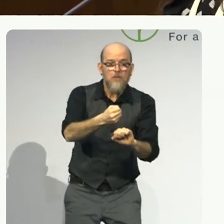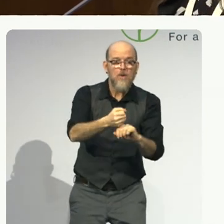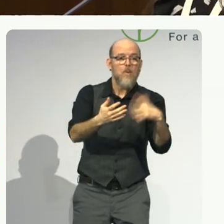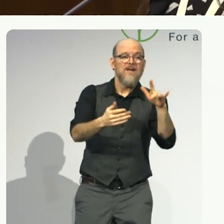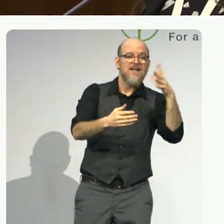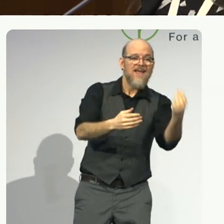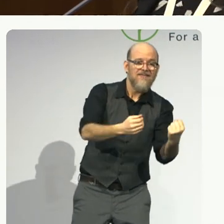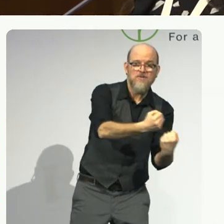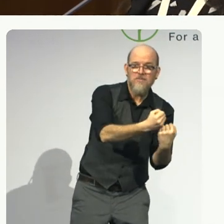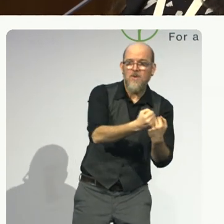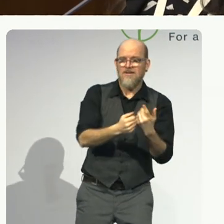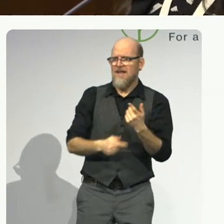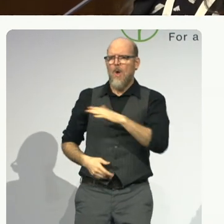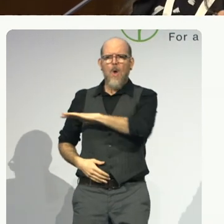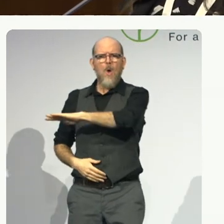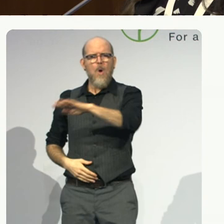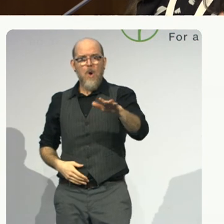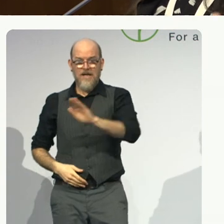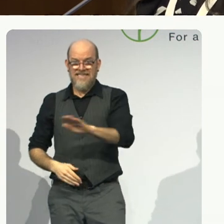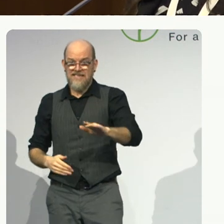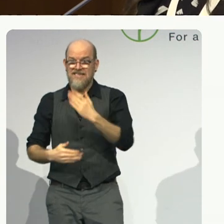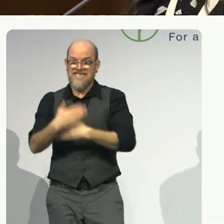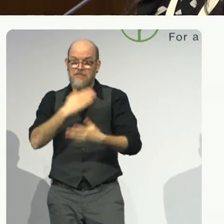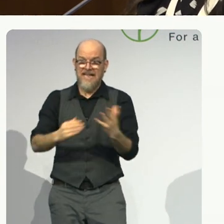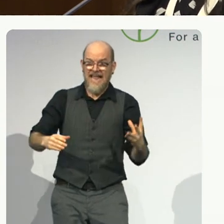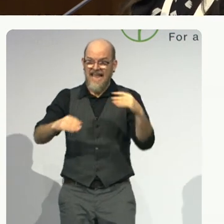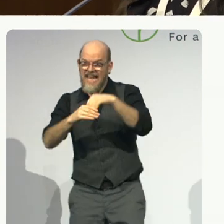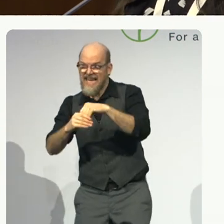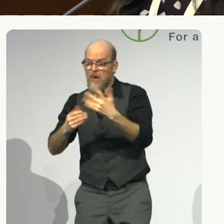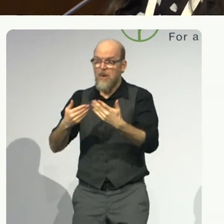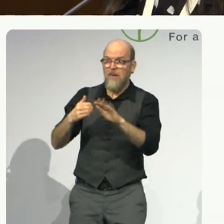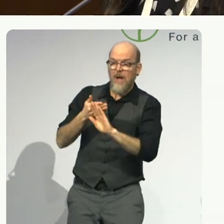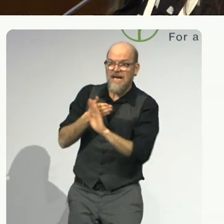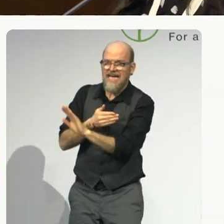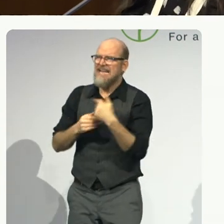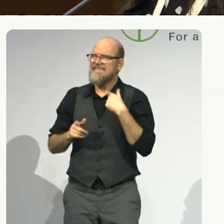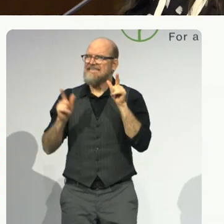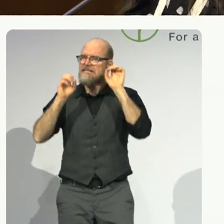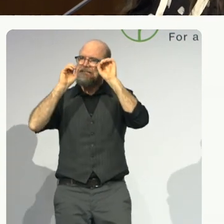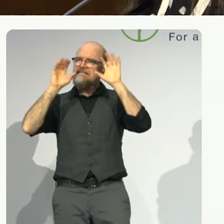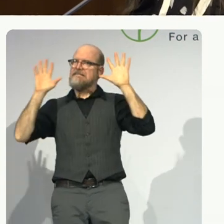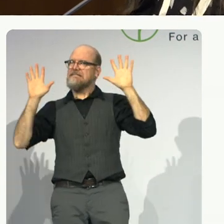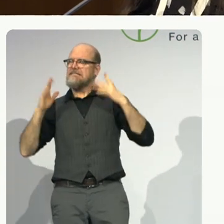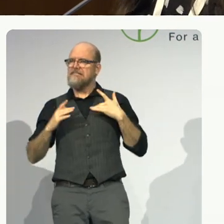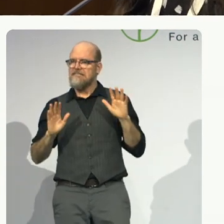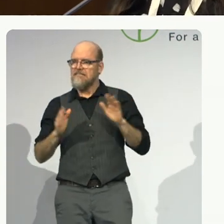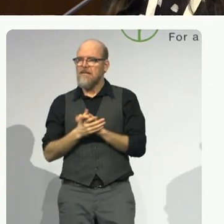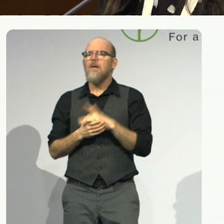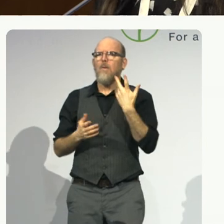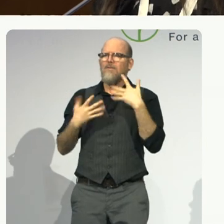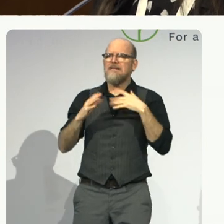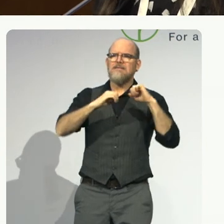included? But the closest measure we have, mainstream schools with support services,